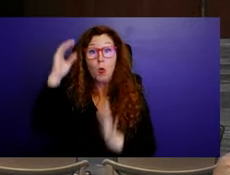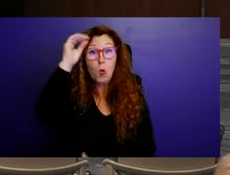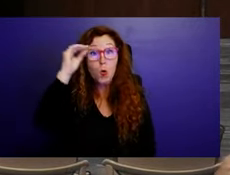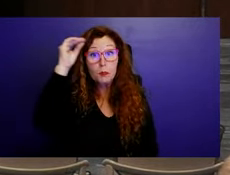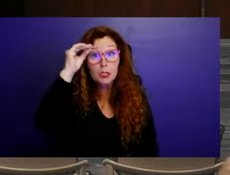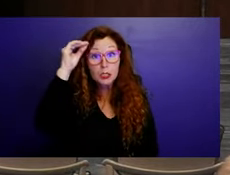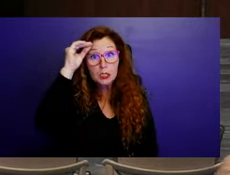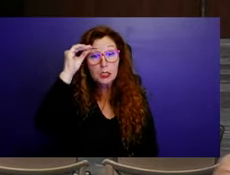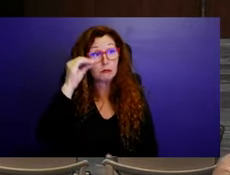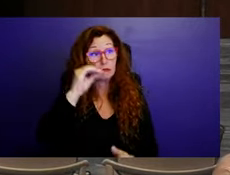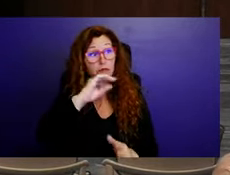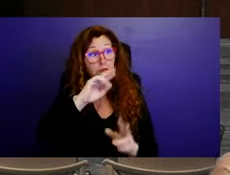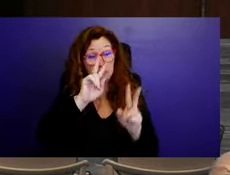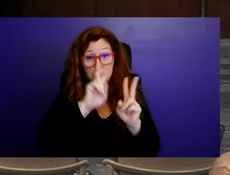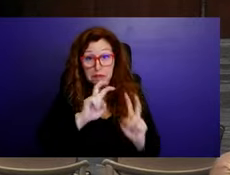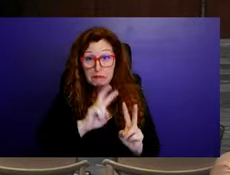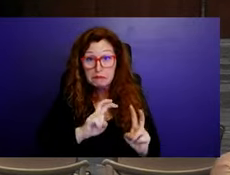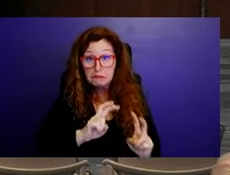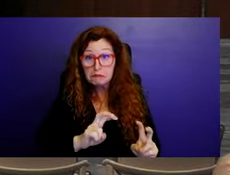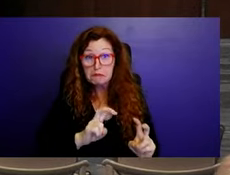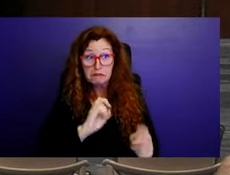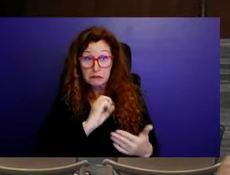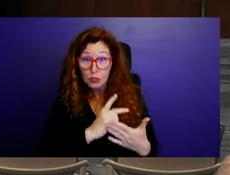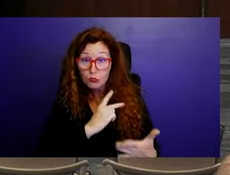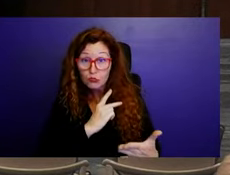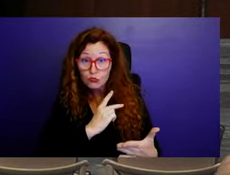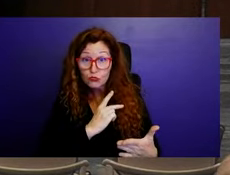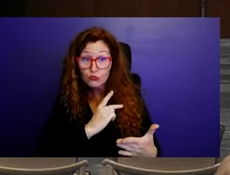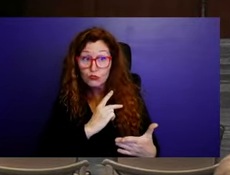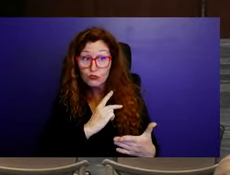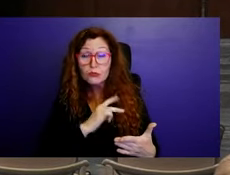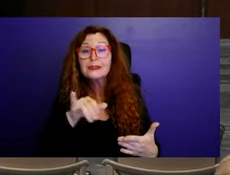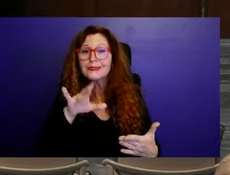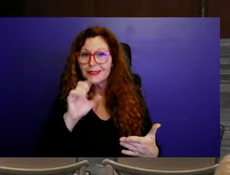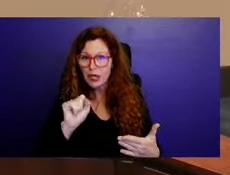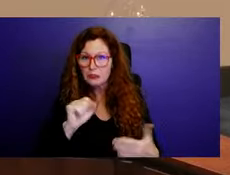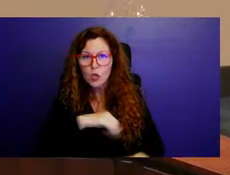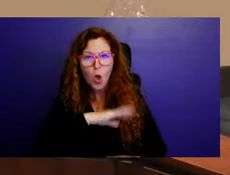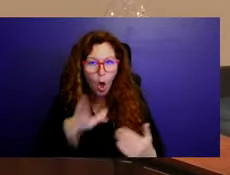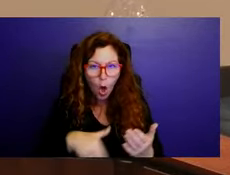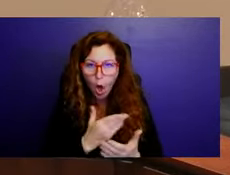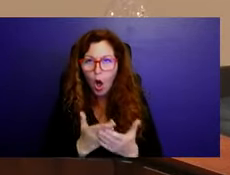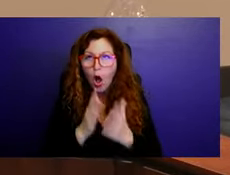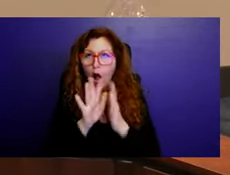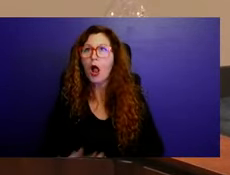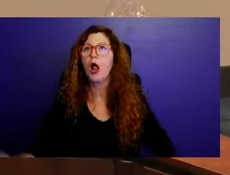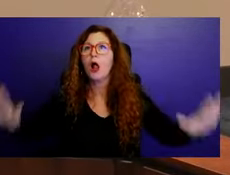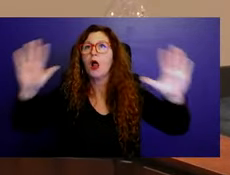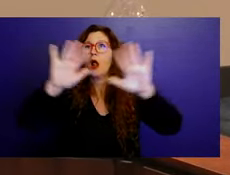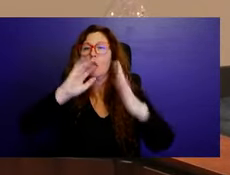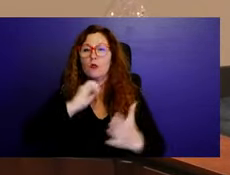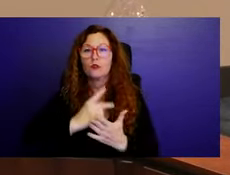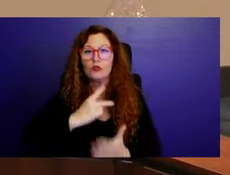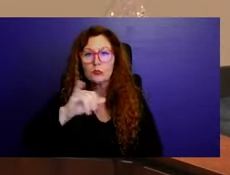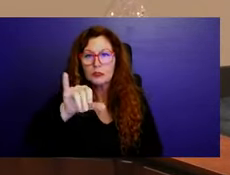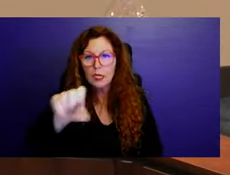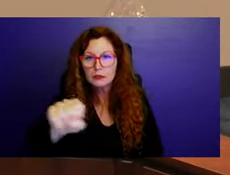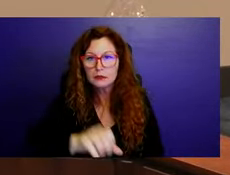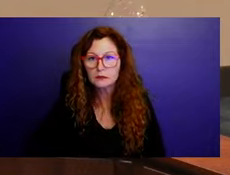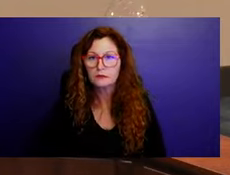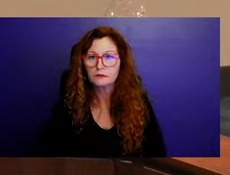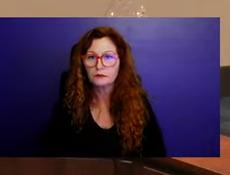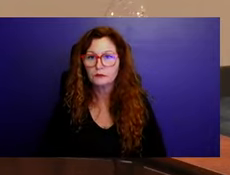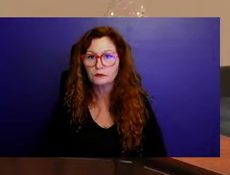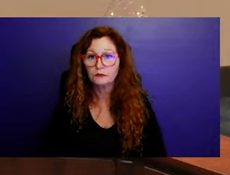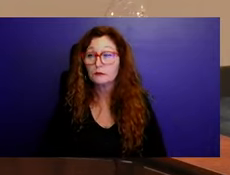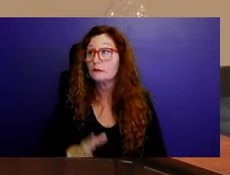both the A's and the X's. Um, and. And what I would say is that after that feasibility analysis is done and we present